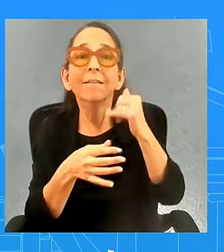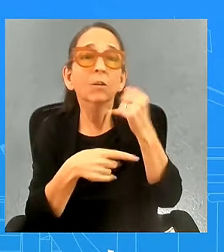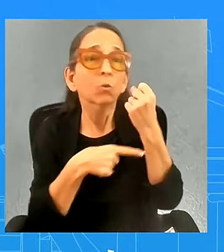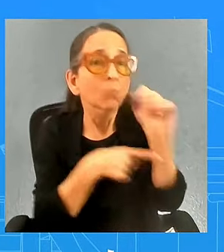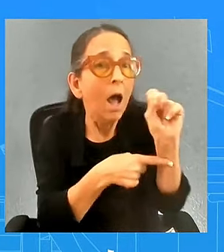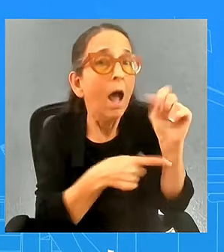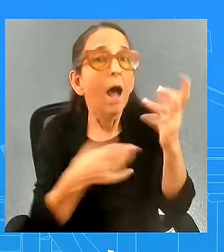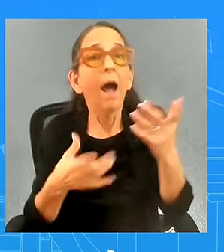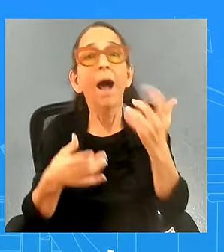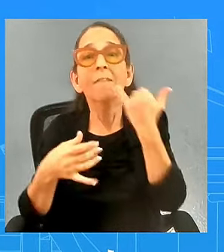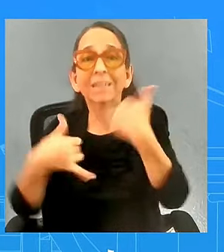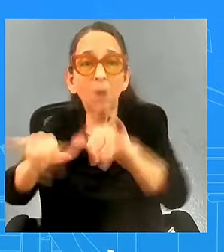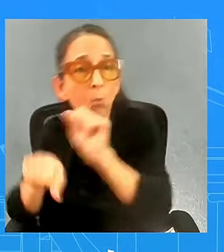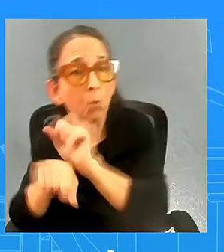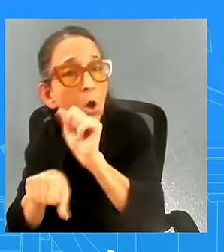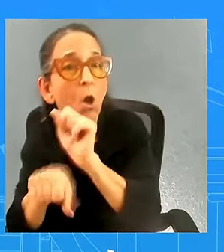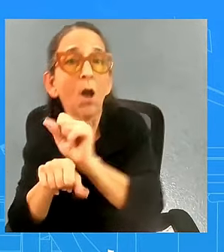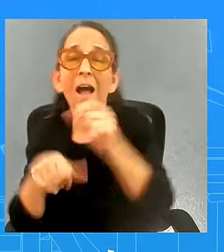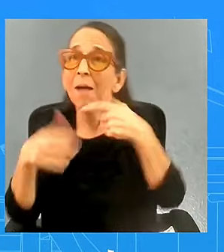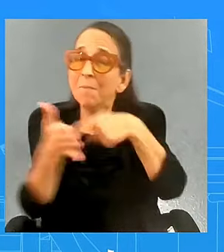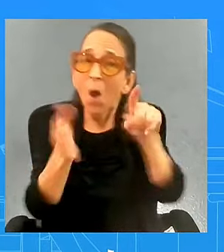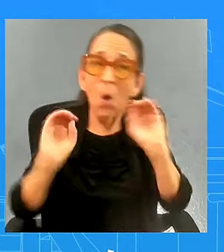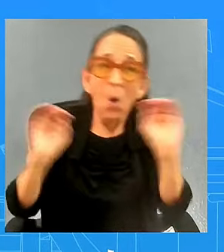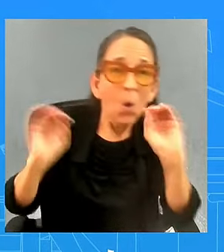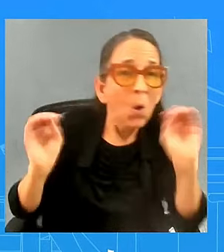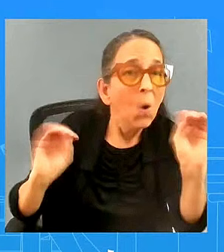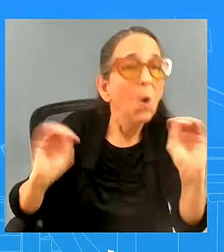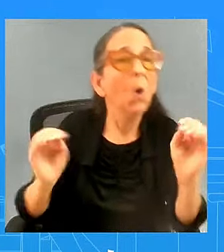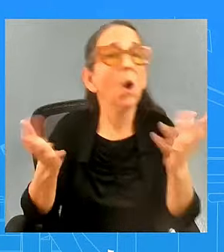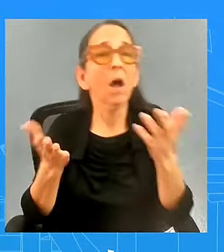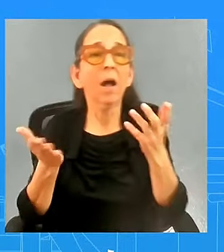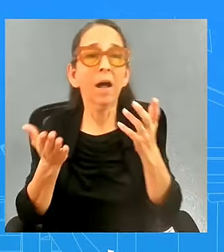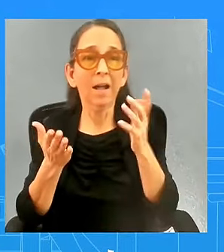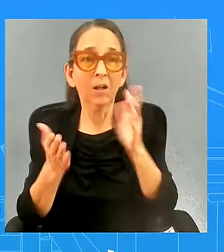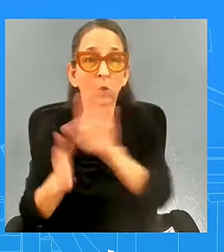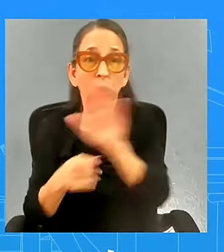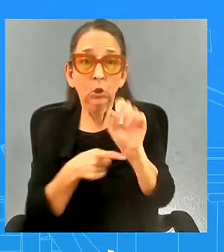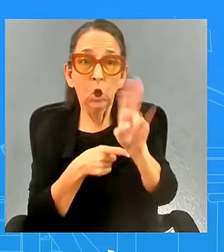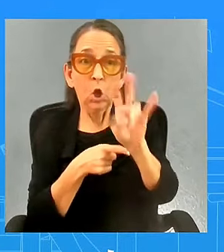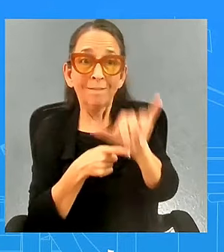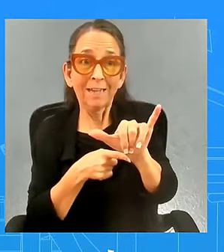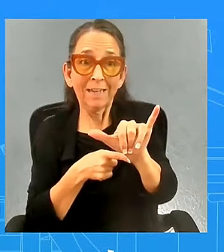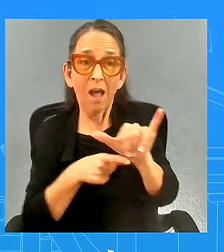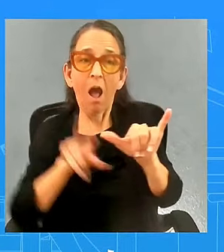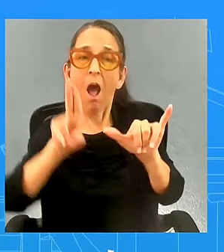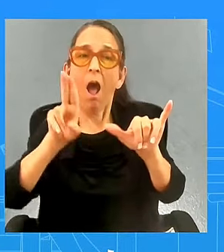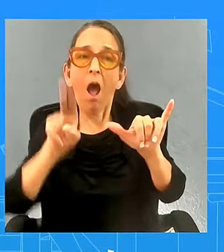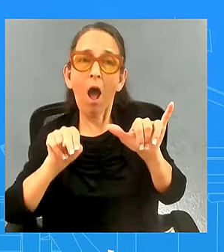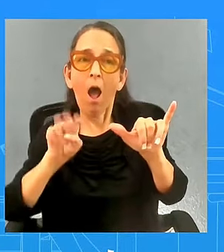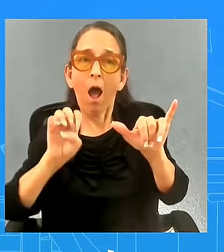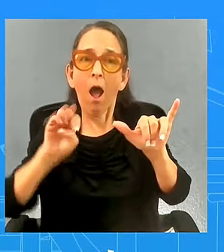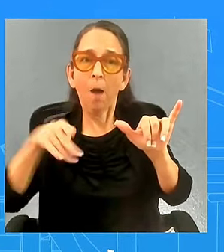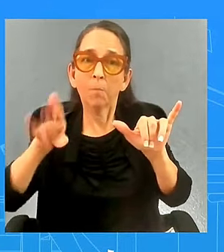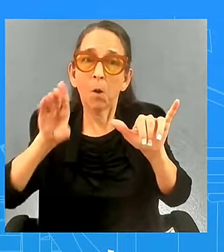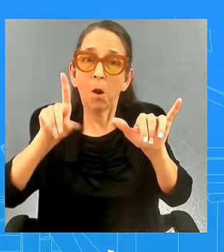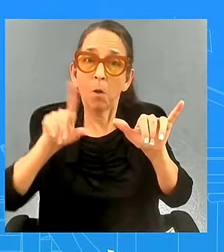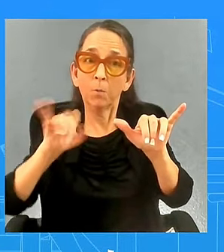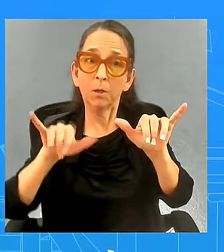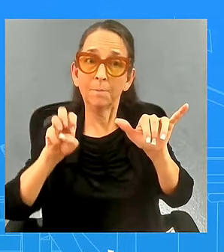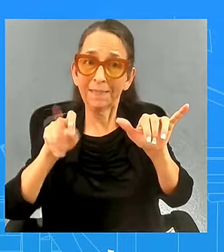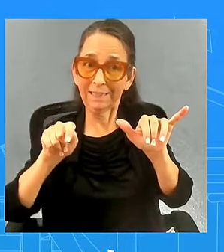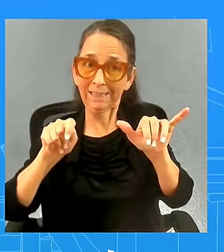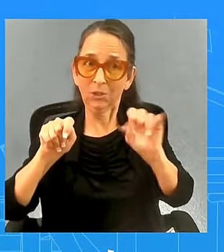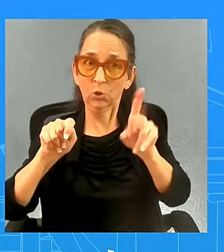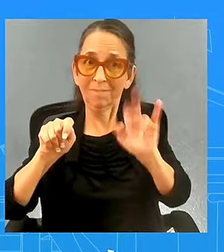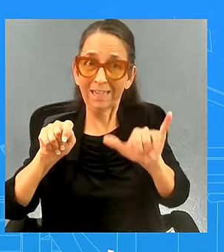paid but they call it you're you're you're surveyed in the house of the unemployment survey um you will you will be recorded as as still having a job